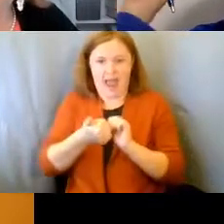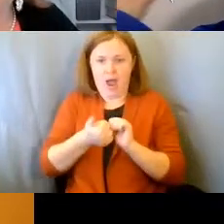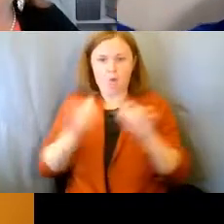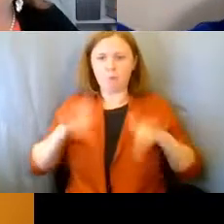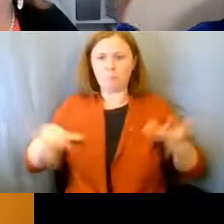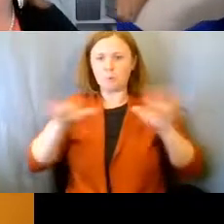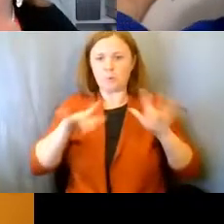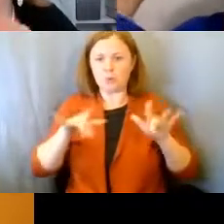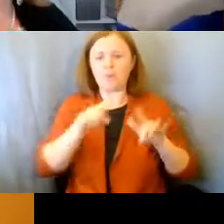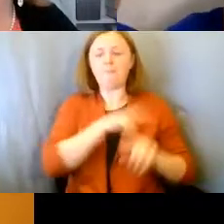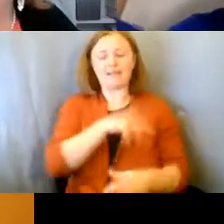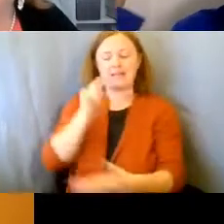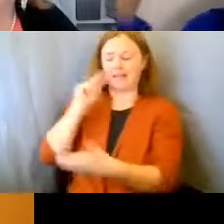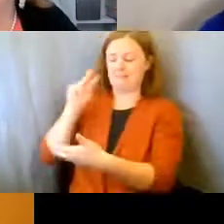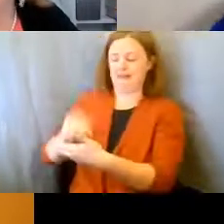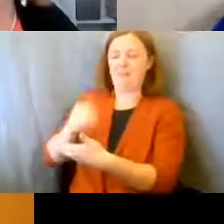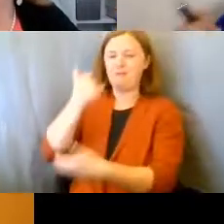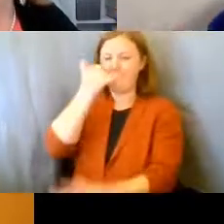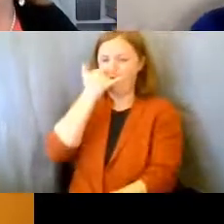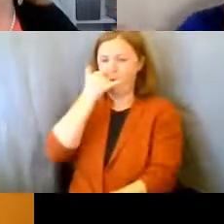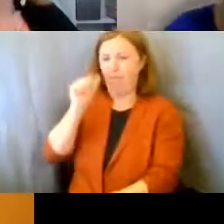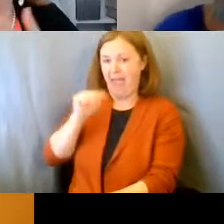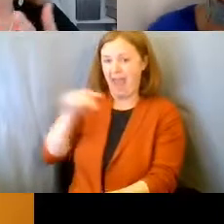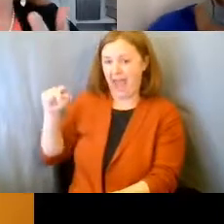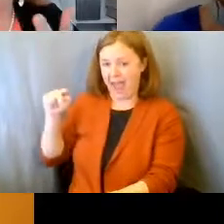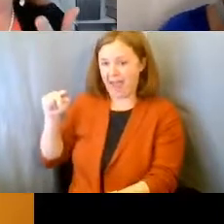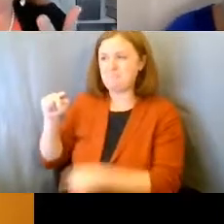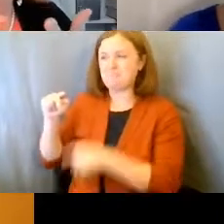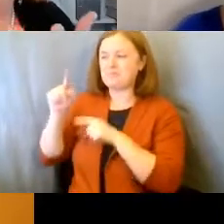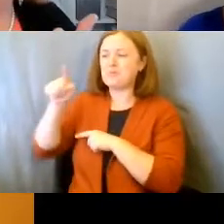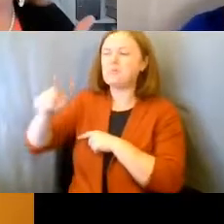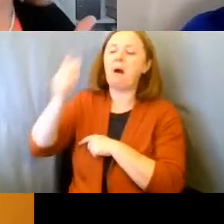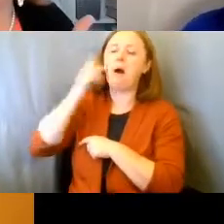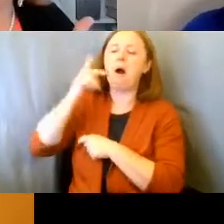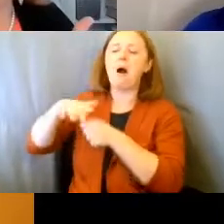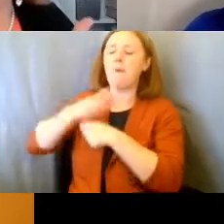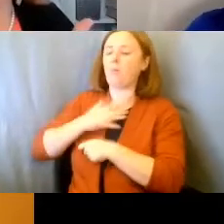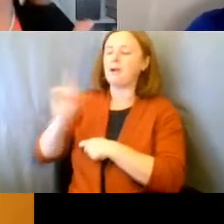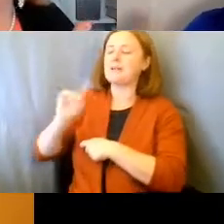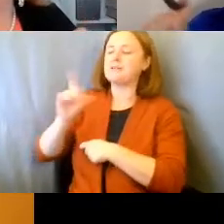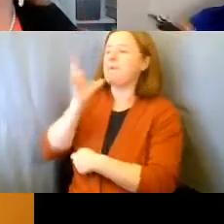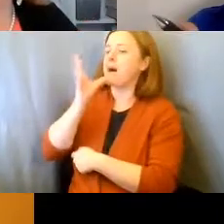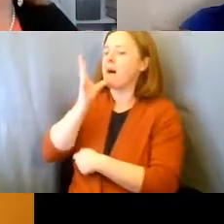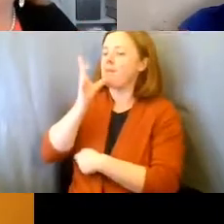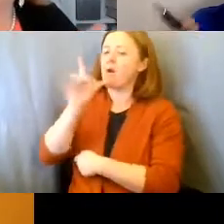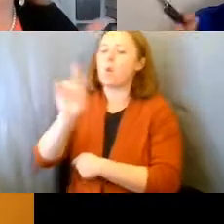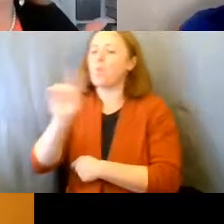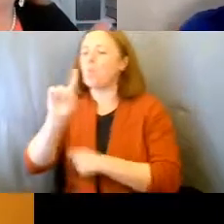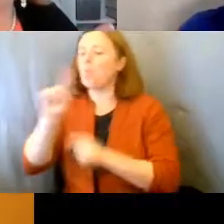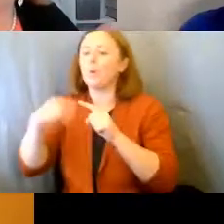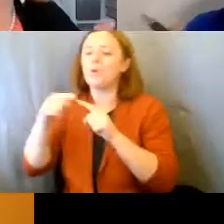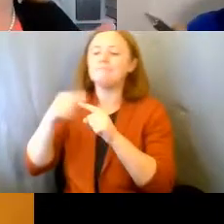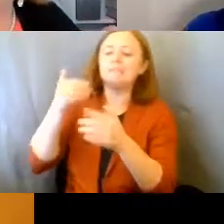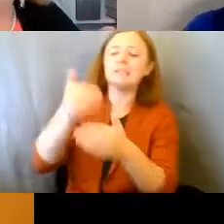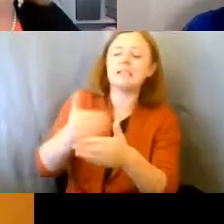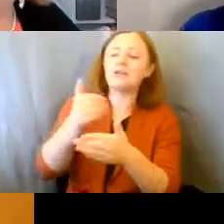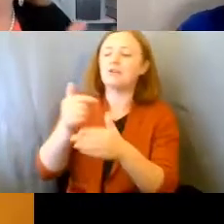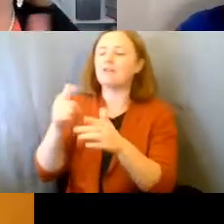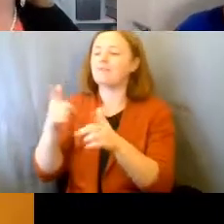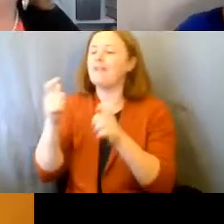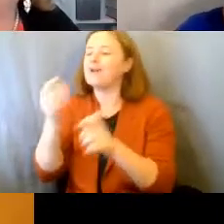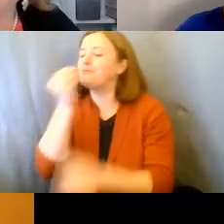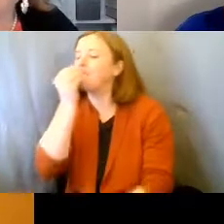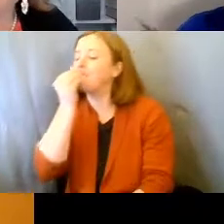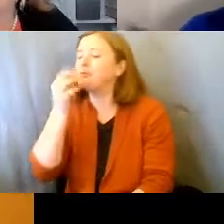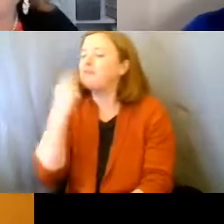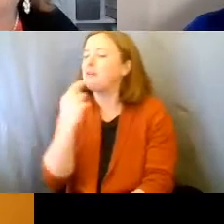computer. But he's learned how to use an iPhone to track his mom to see when she's by a fast food restaurant